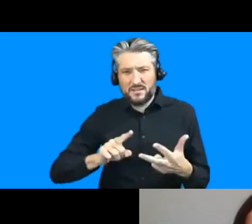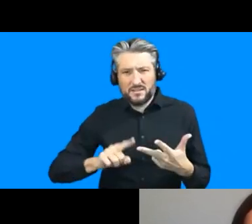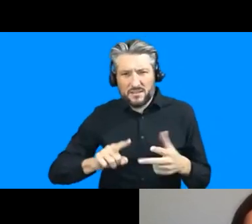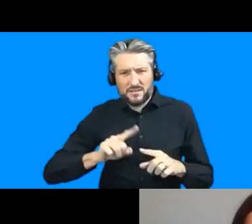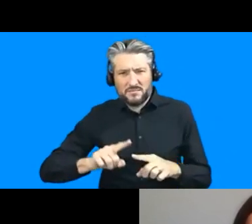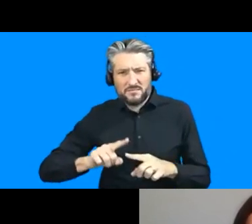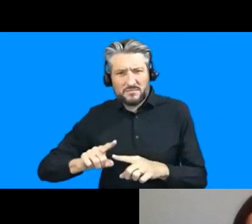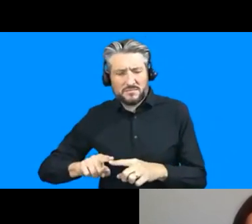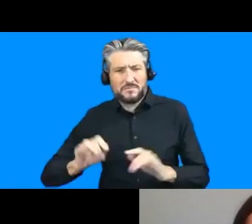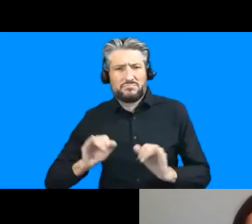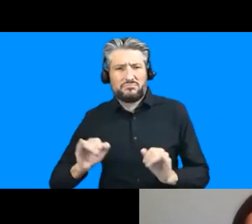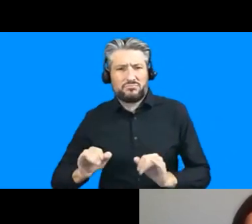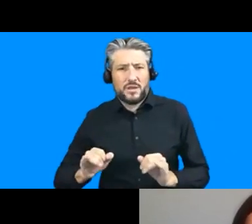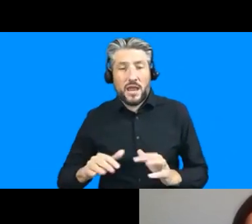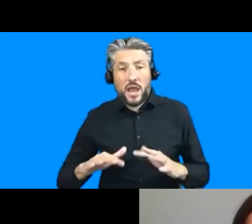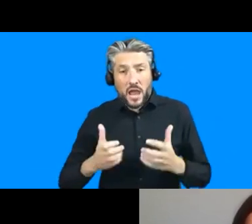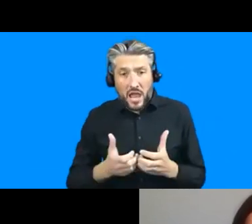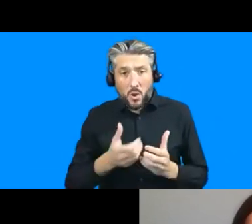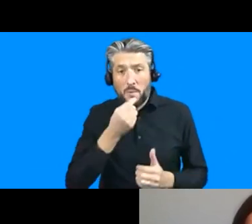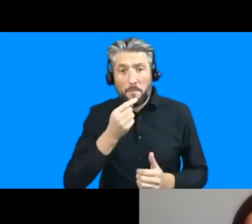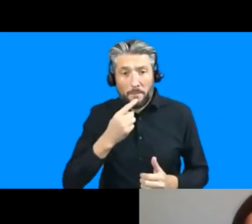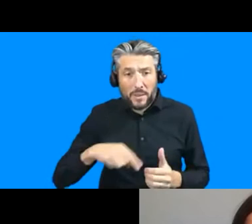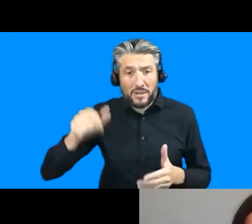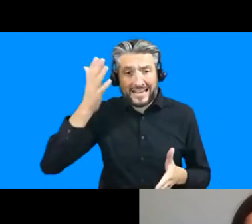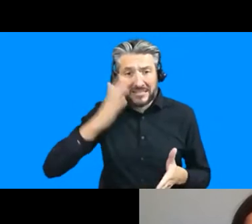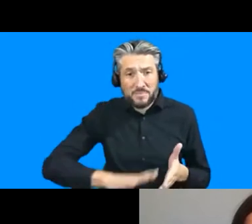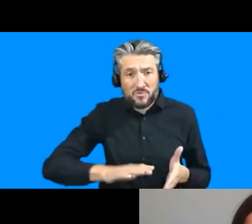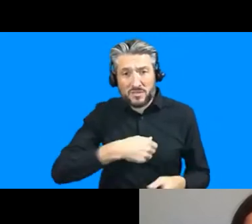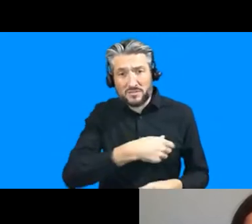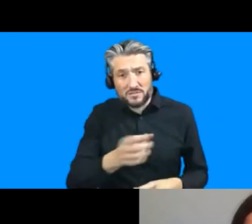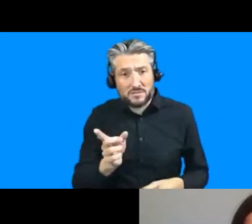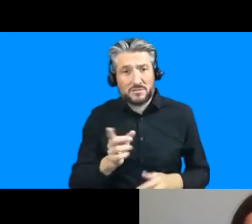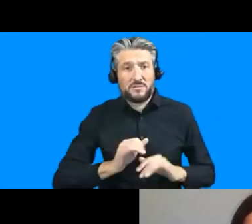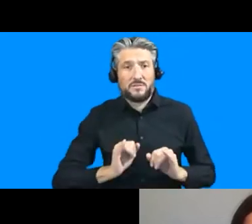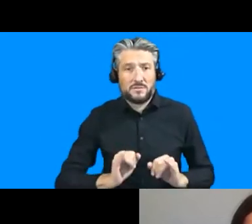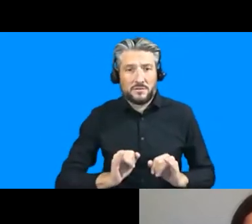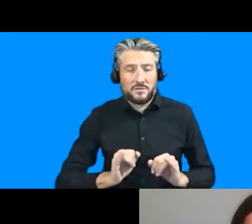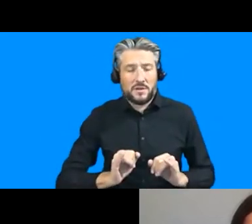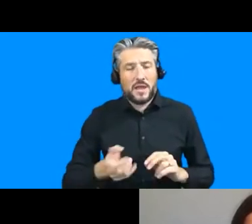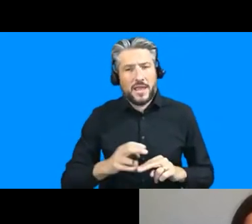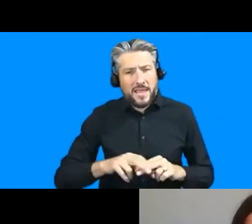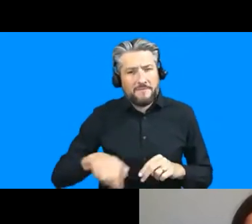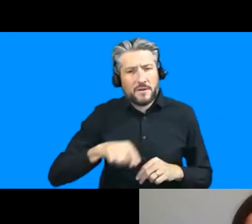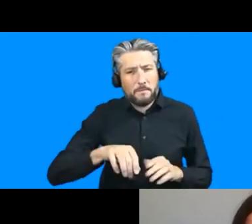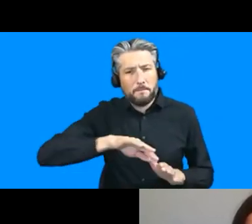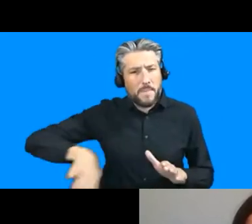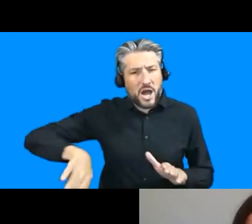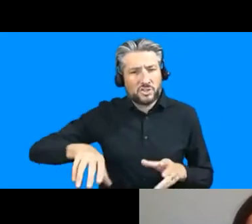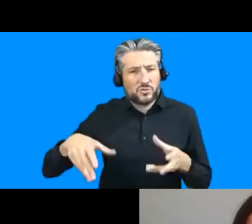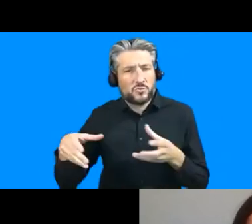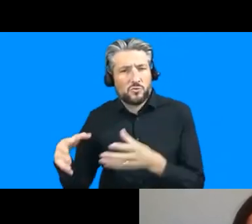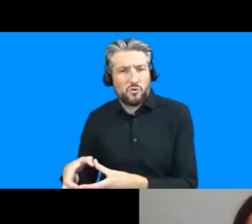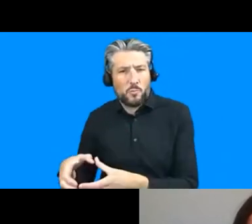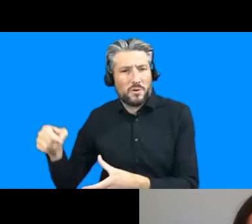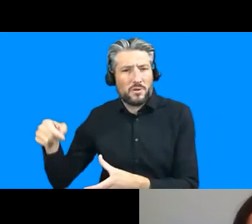that they have been experienced by marginal groups have tended to follow a much longer and deeper trajectory of